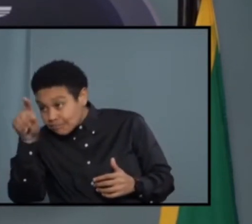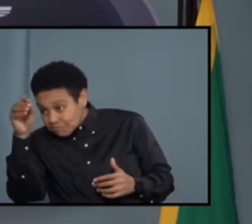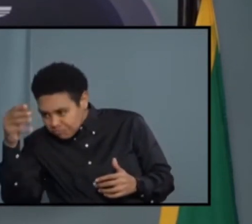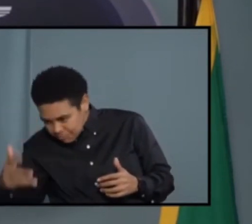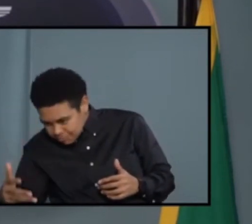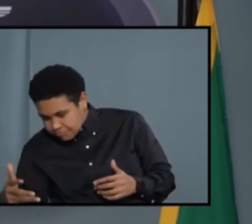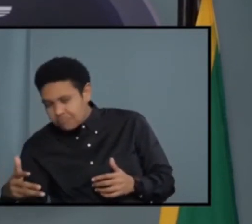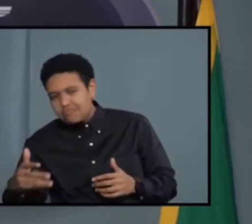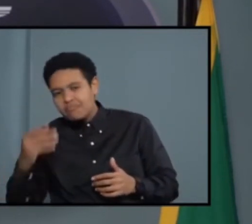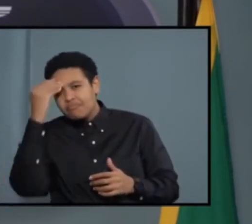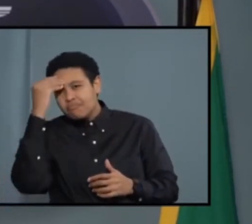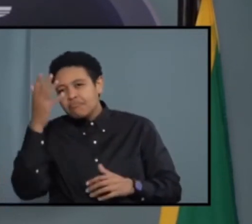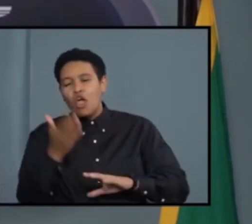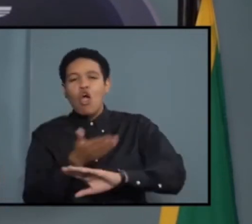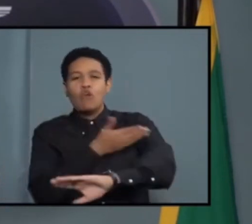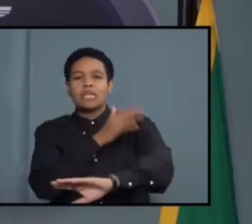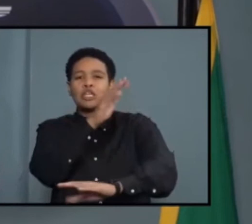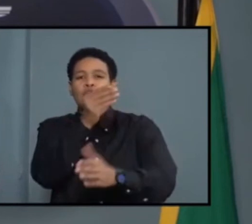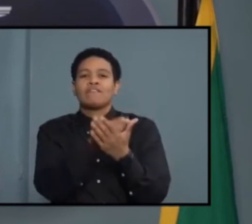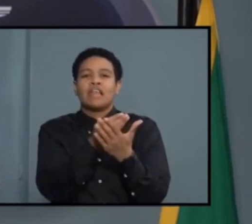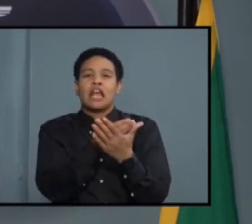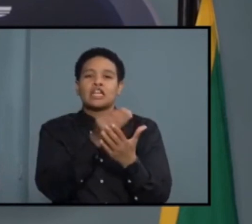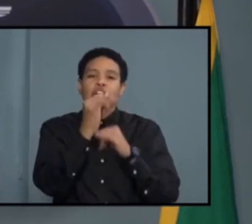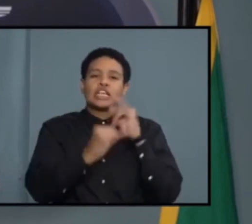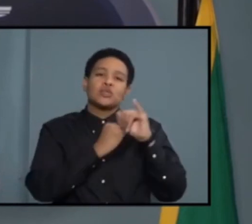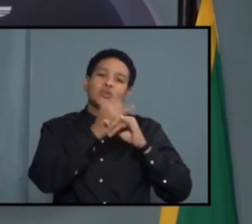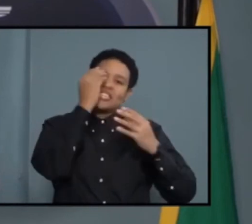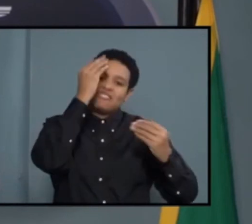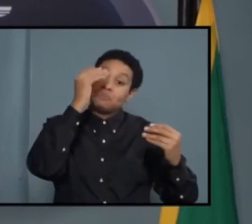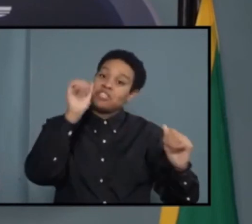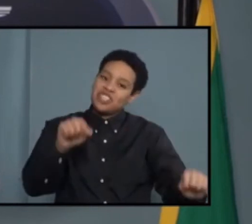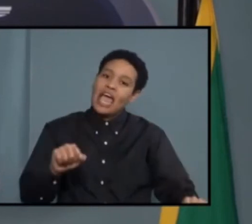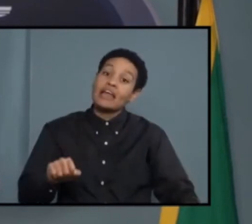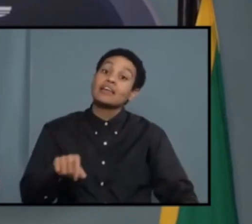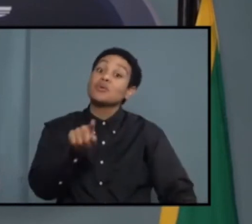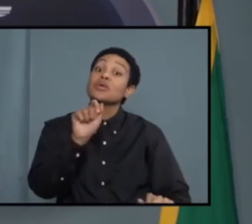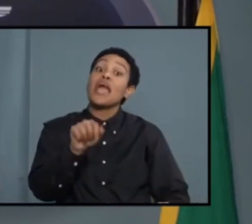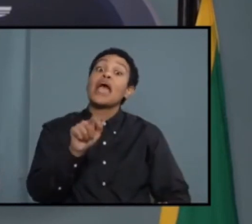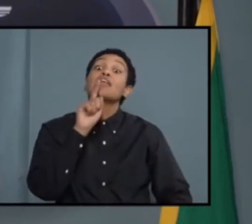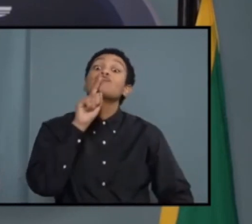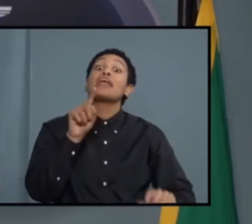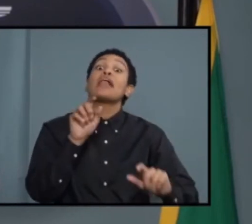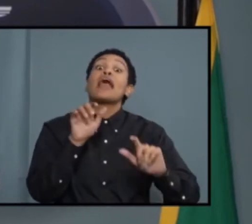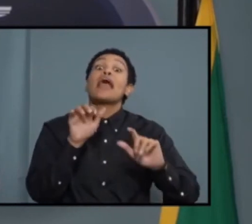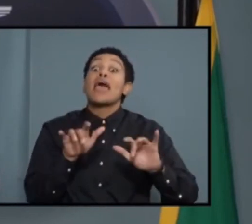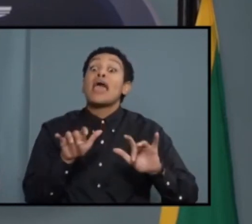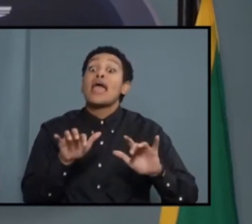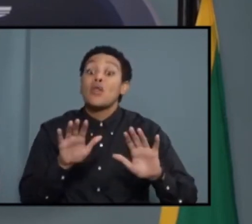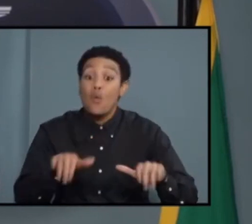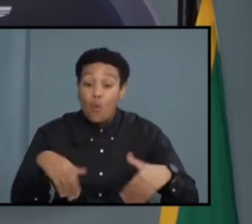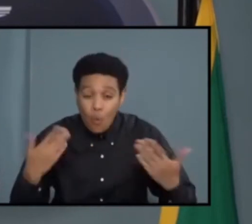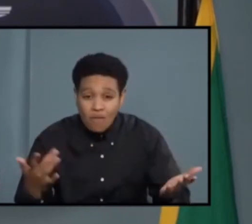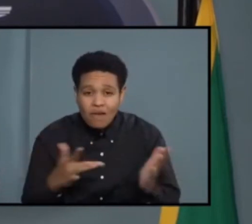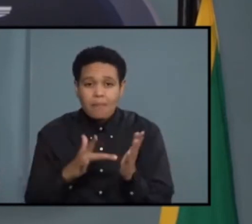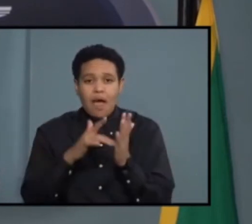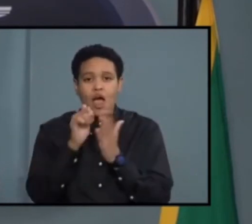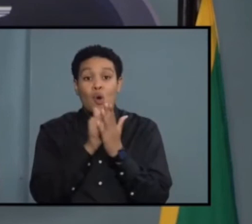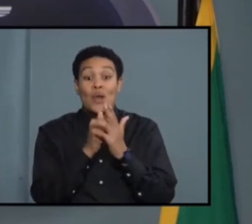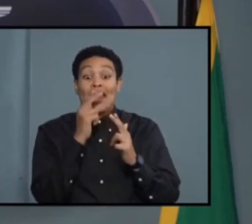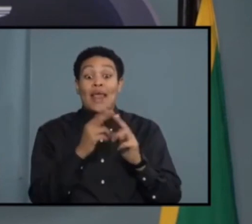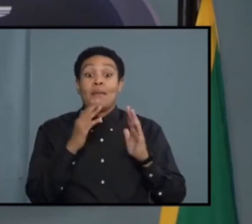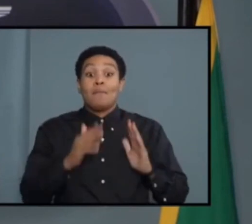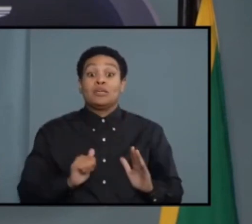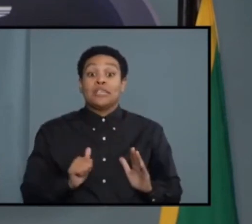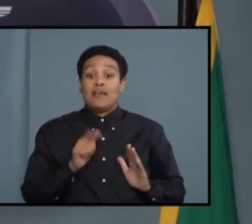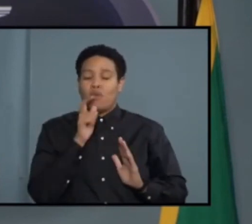institution information. At that point, you can either re-enter a bank account in the name of the applicant, or you